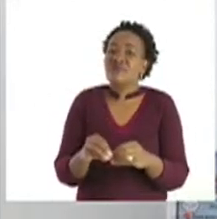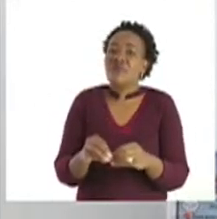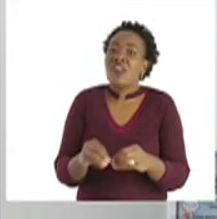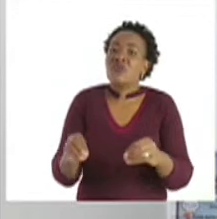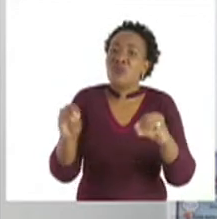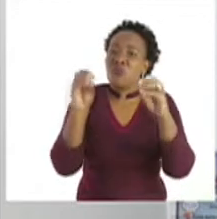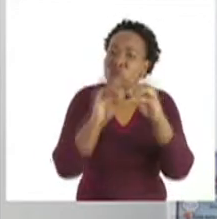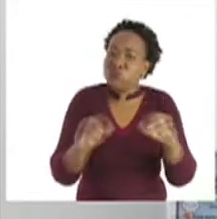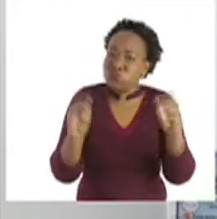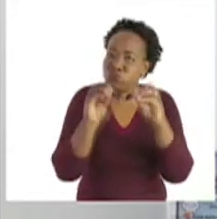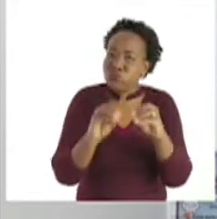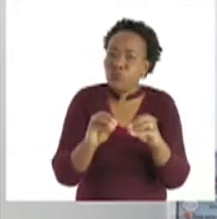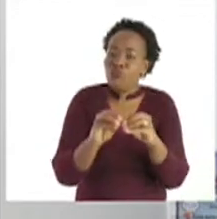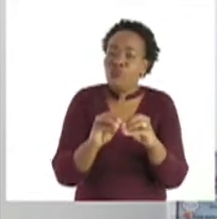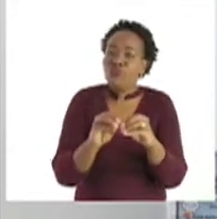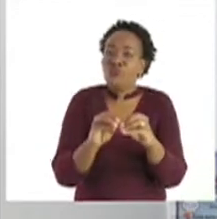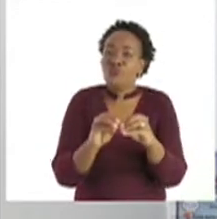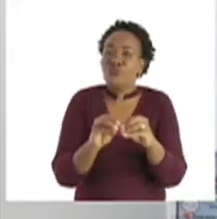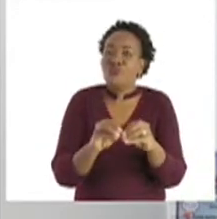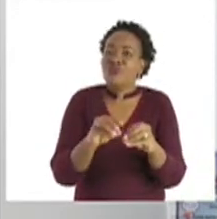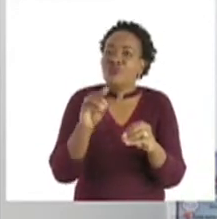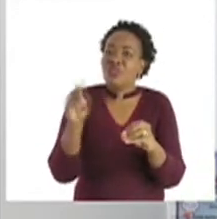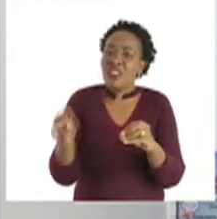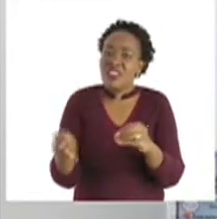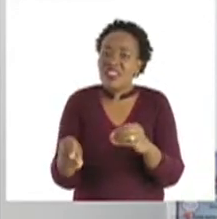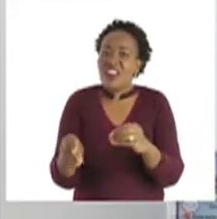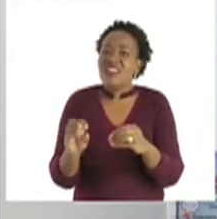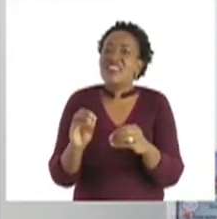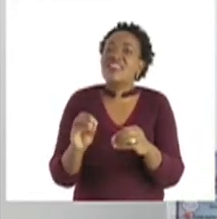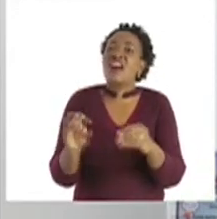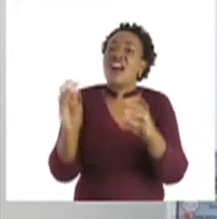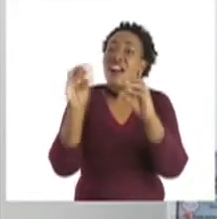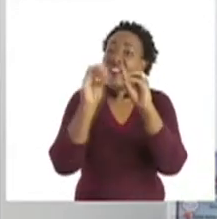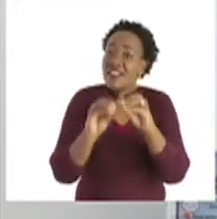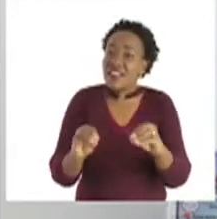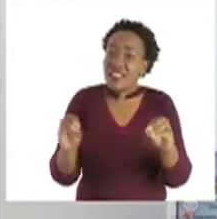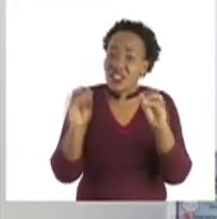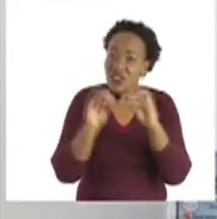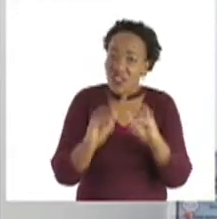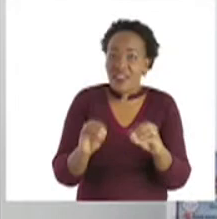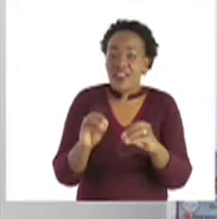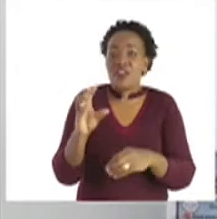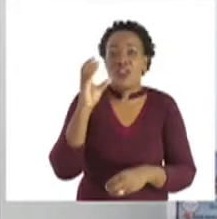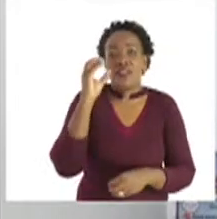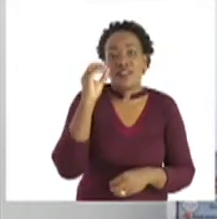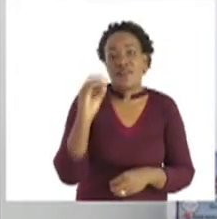circle. So there is nothing. And our answer is 0.